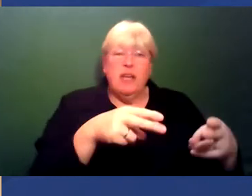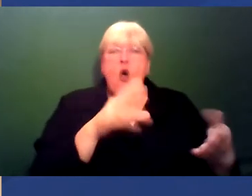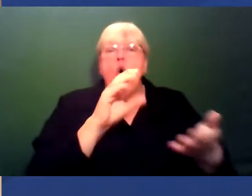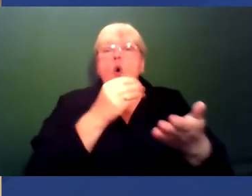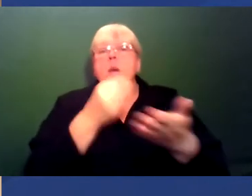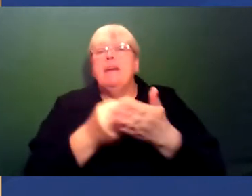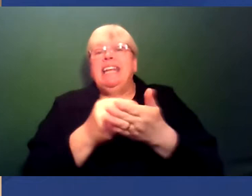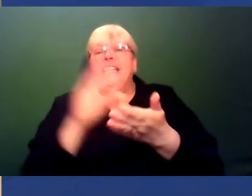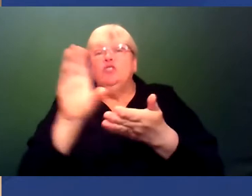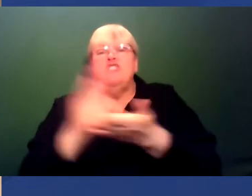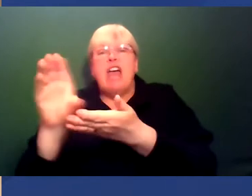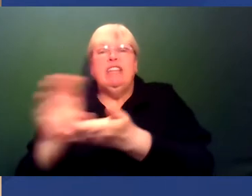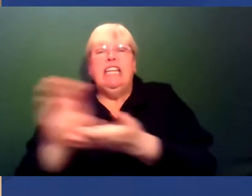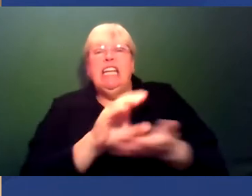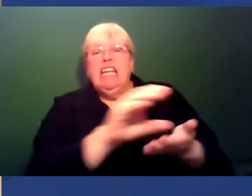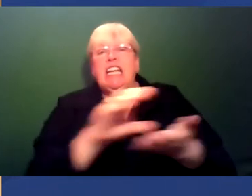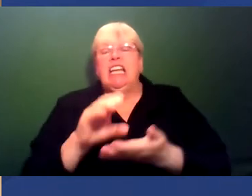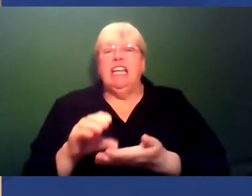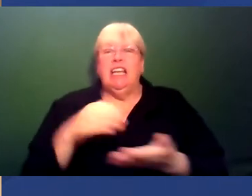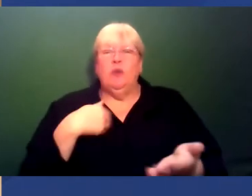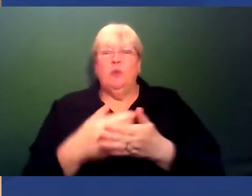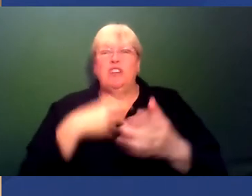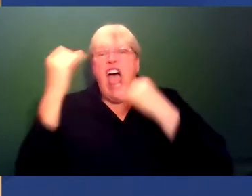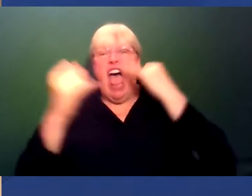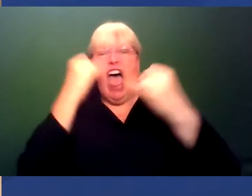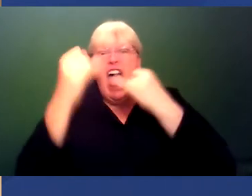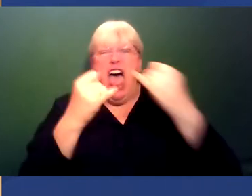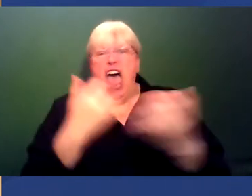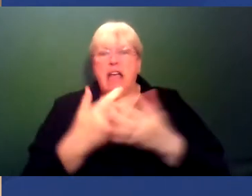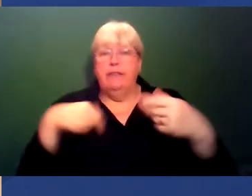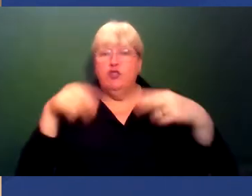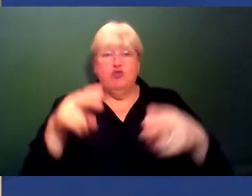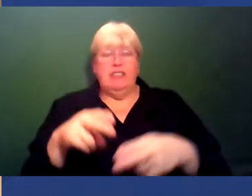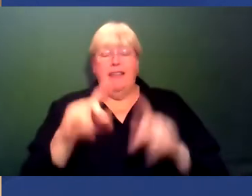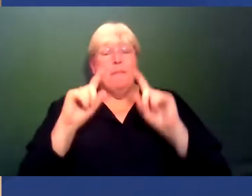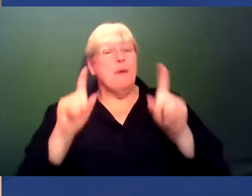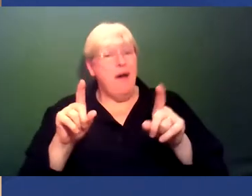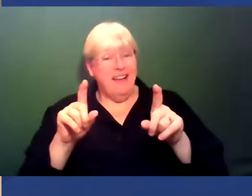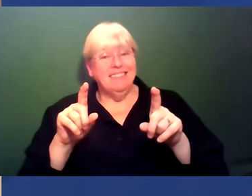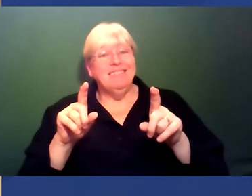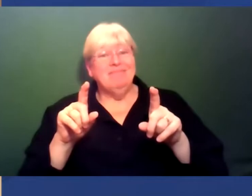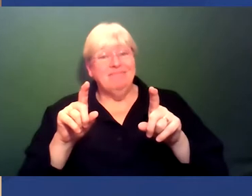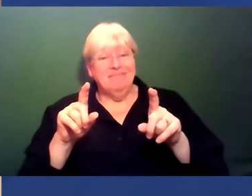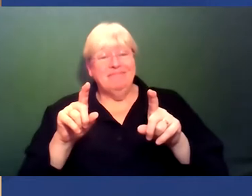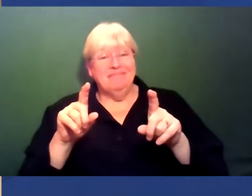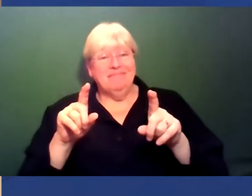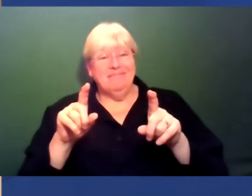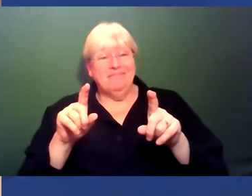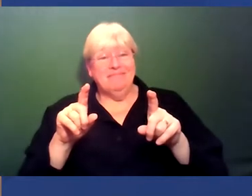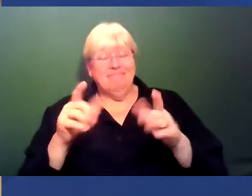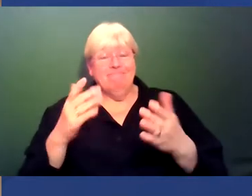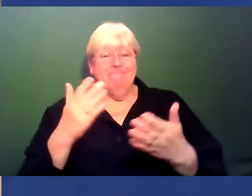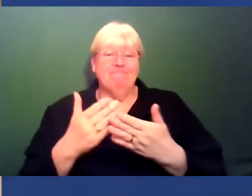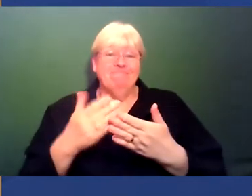won't, you know, shout at people and call them names in the street. And yet, when, you know, let's take